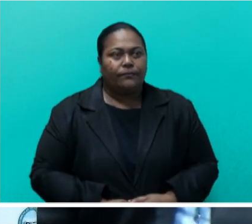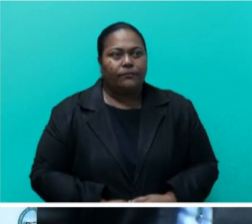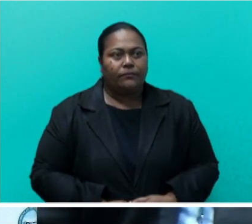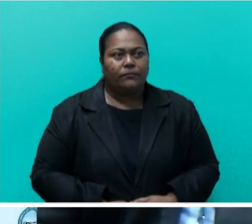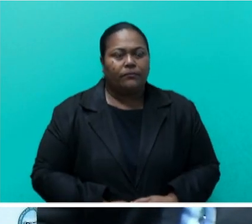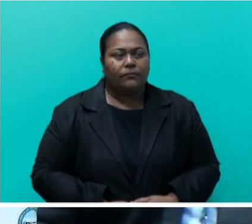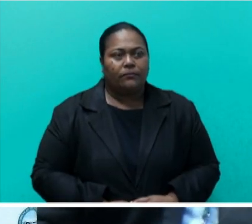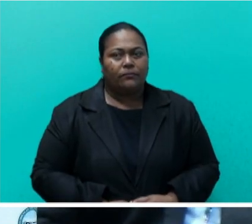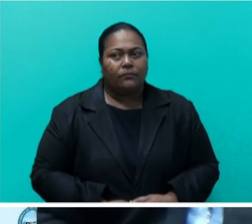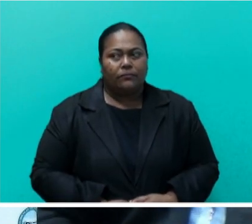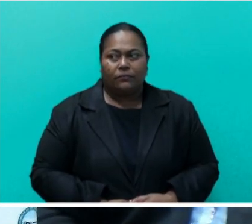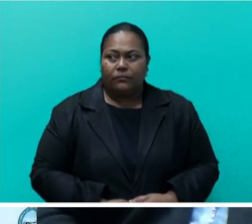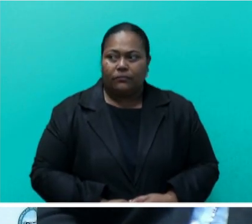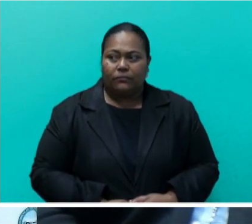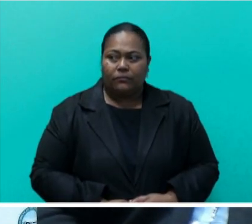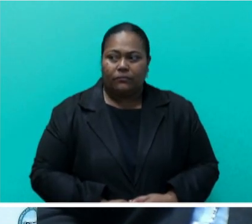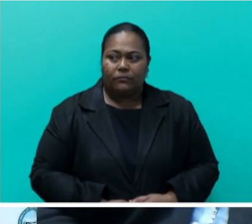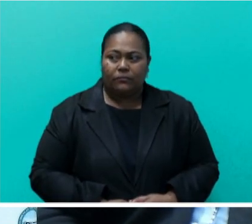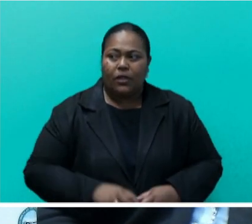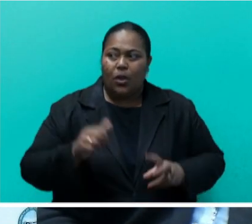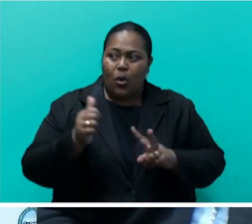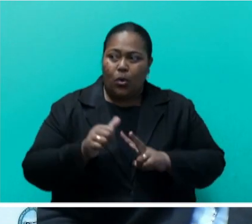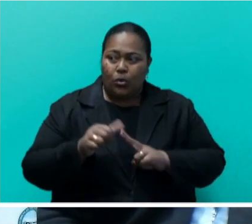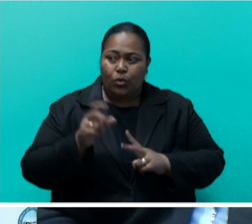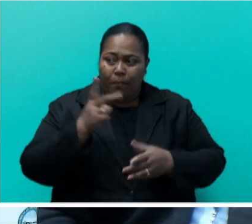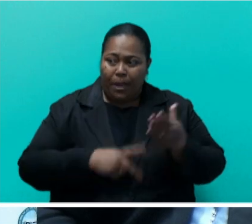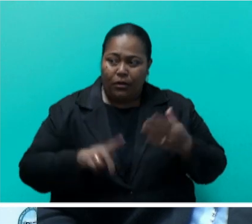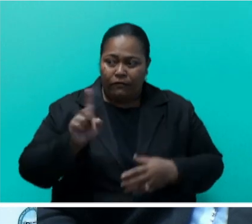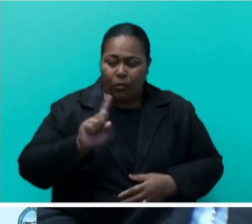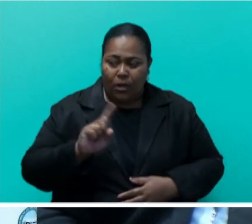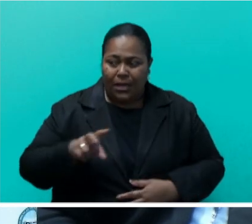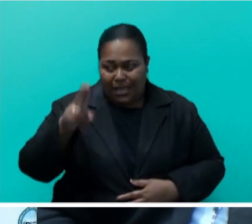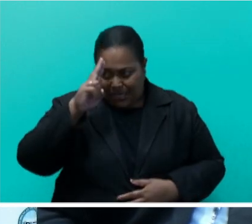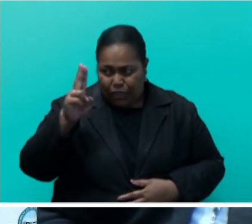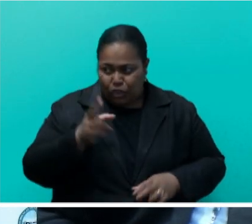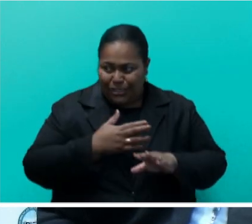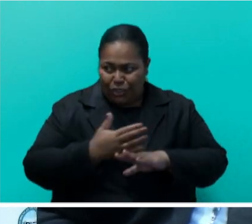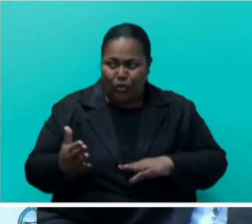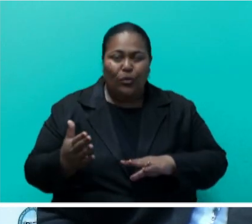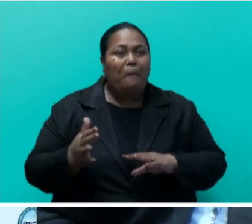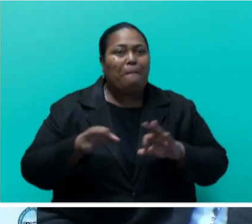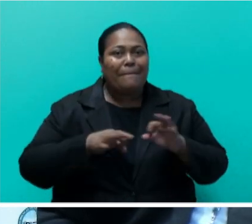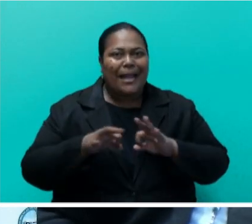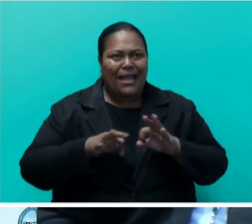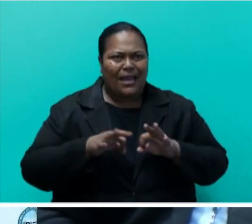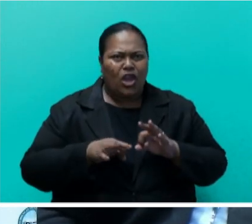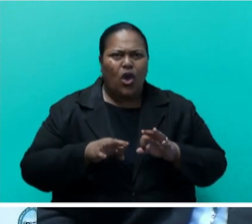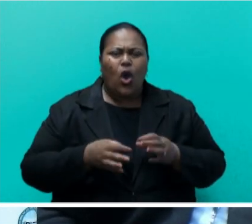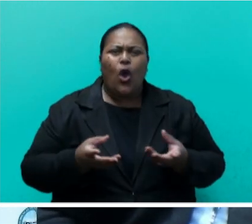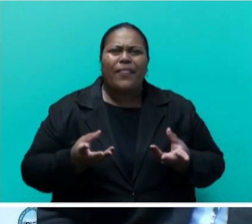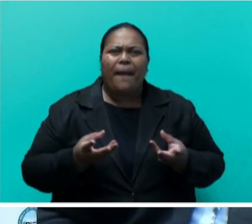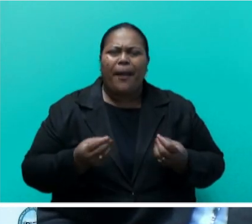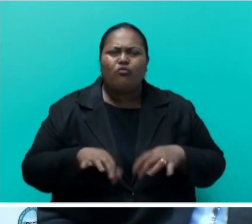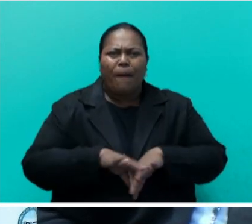part of the new national development plan on the solid waste management, as articulated